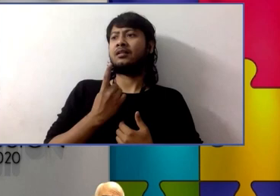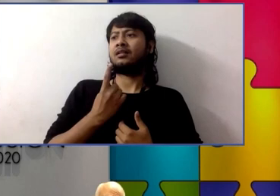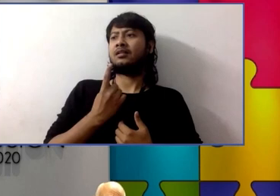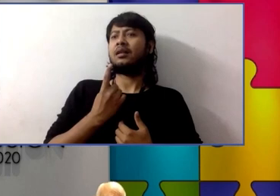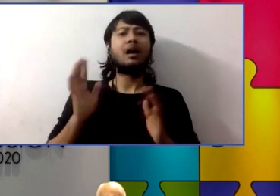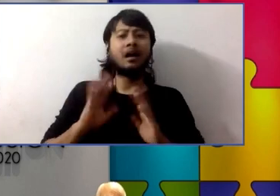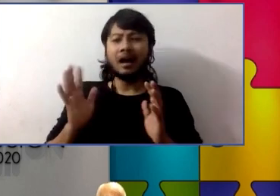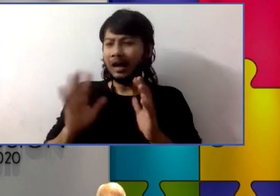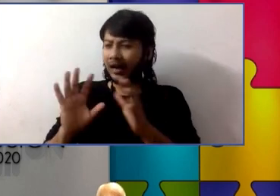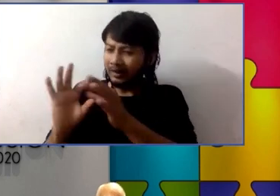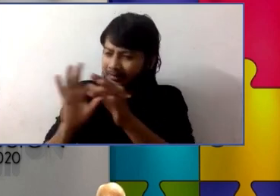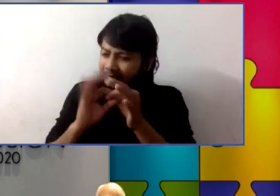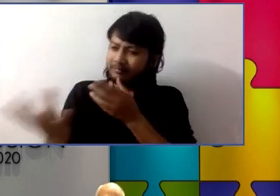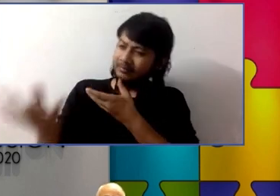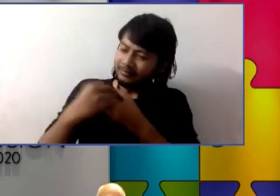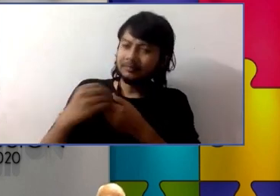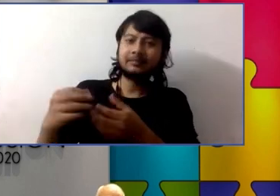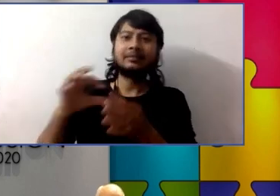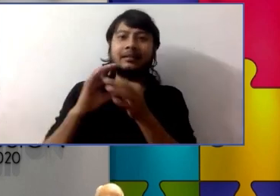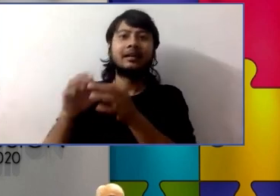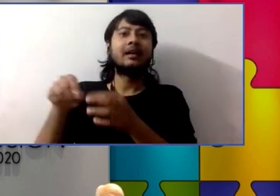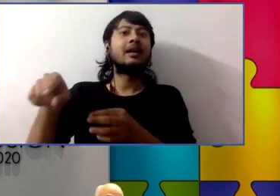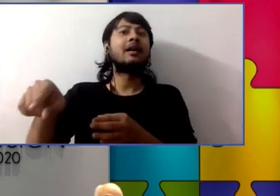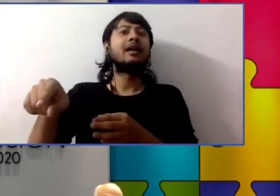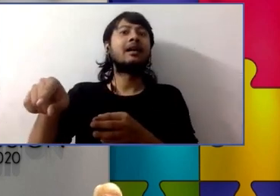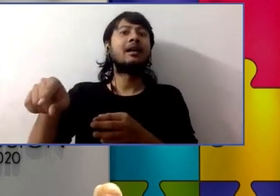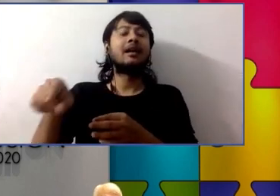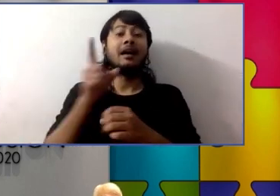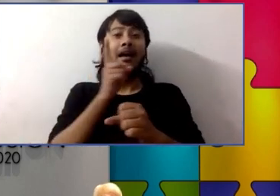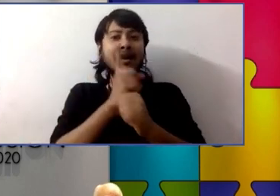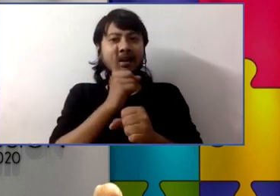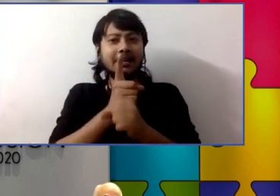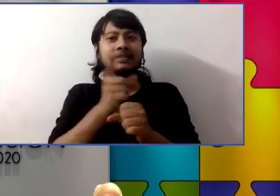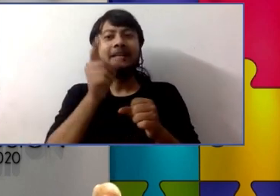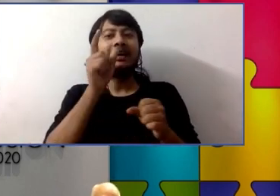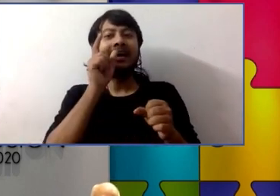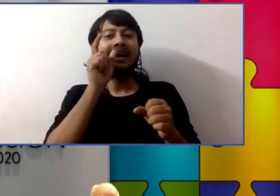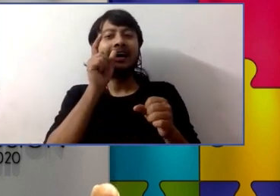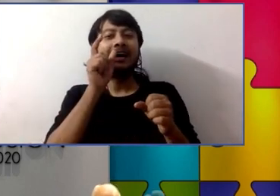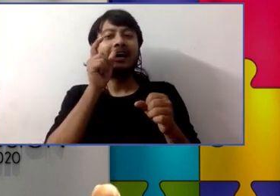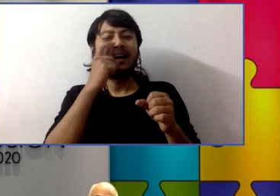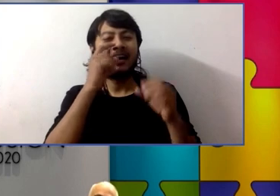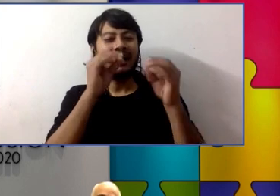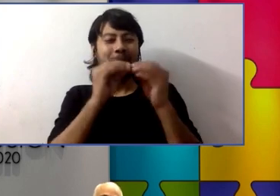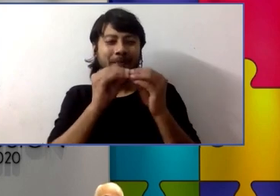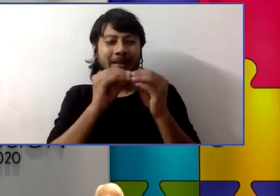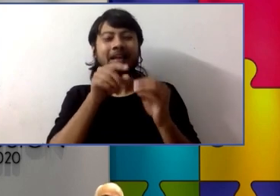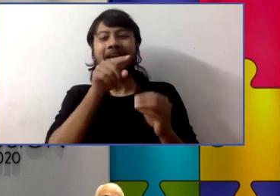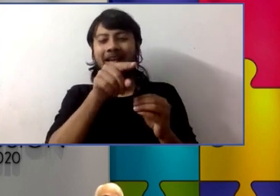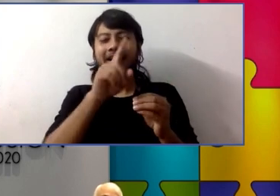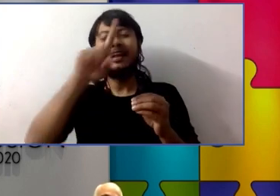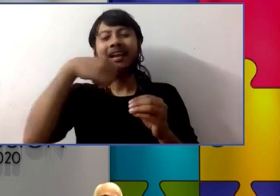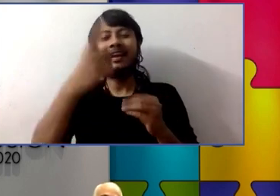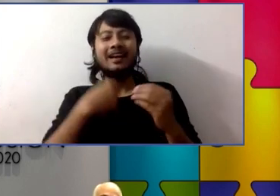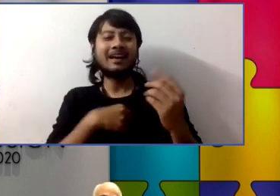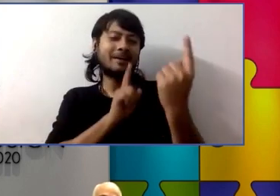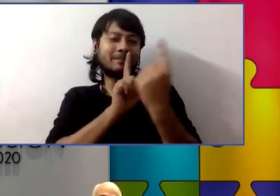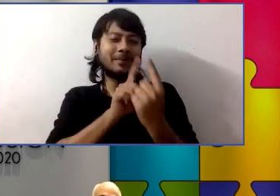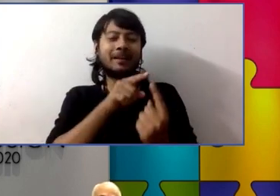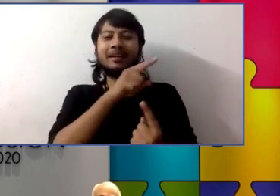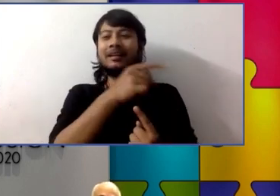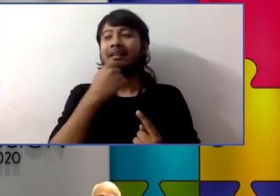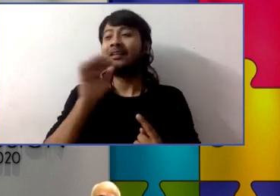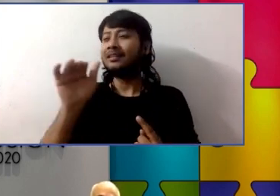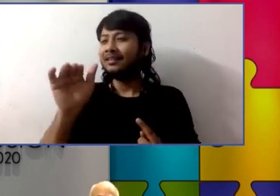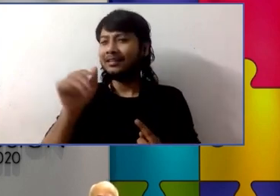are the skills they developed and ms o'brien said to me you know where they learn those skills they learn them from samuel so when you think about those skills that i just